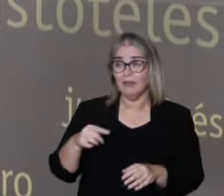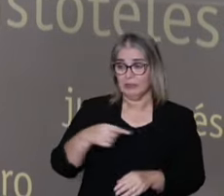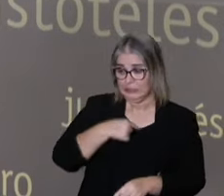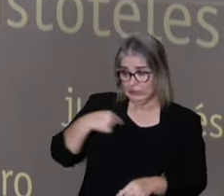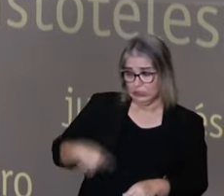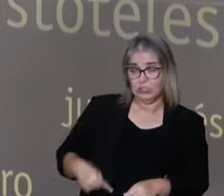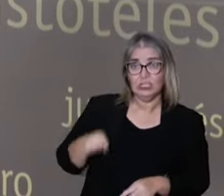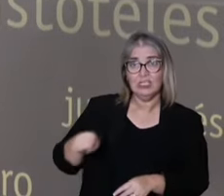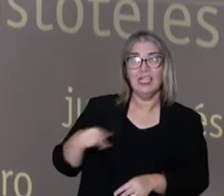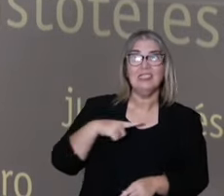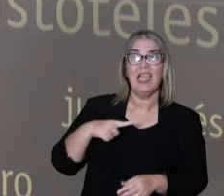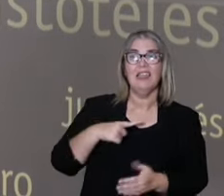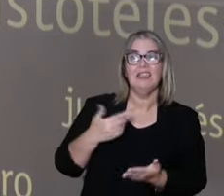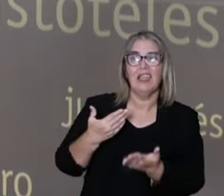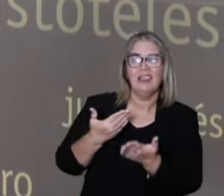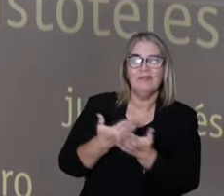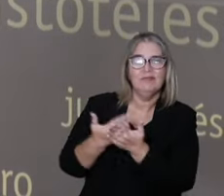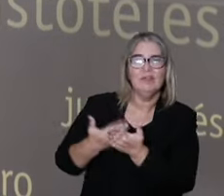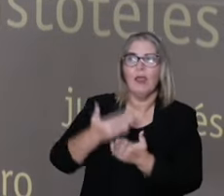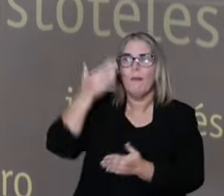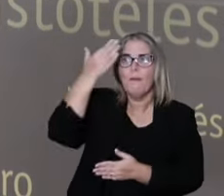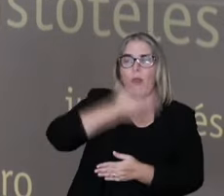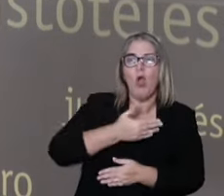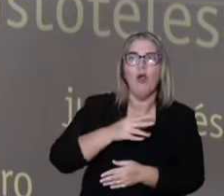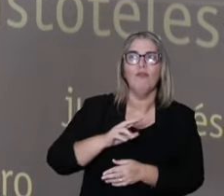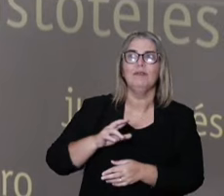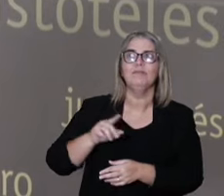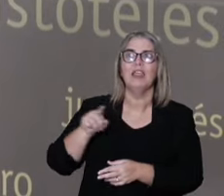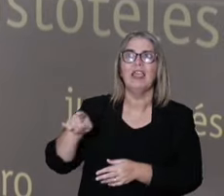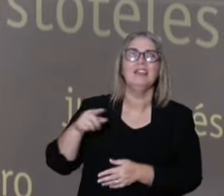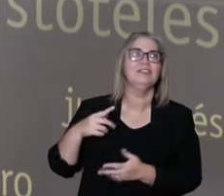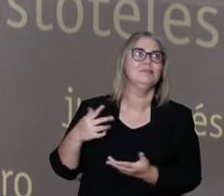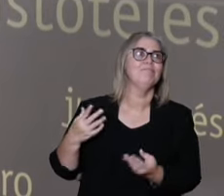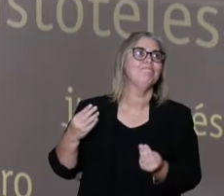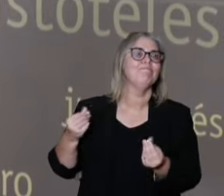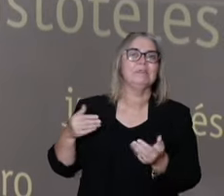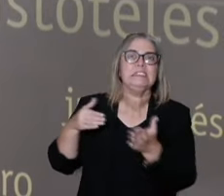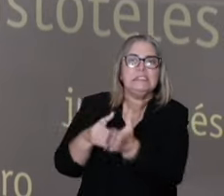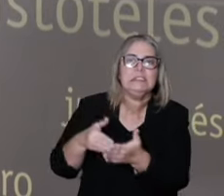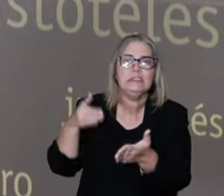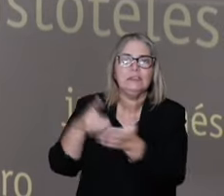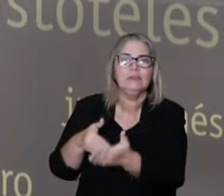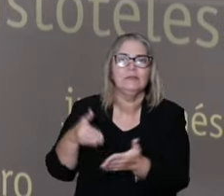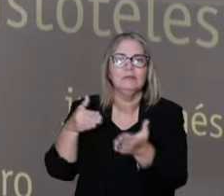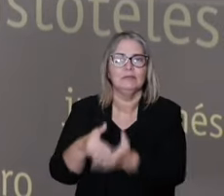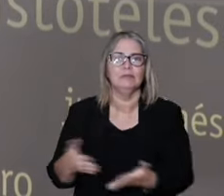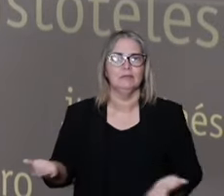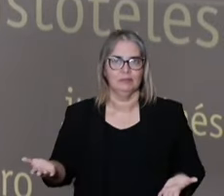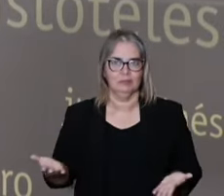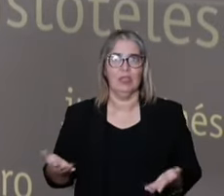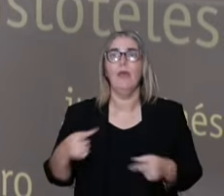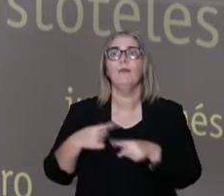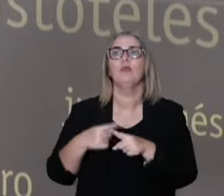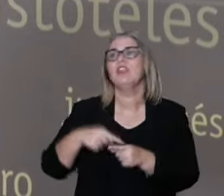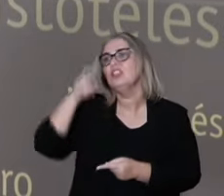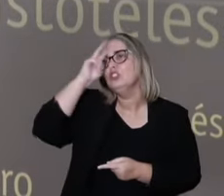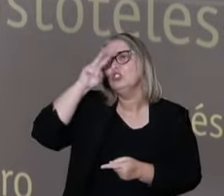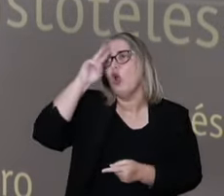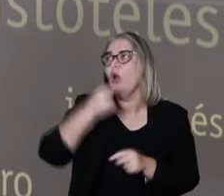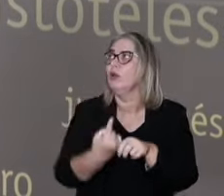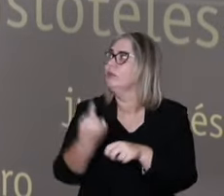to handle with the reality. are important contribution, but they have limitations.